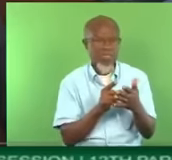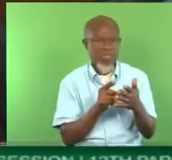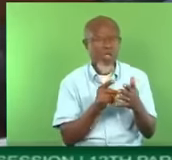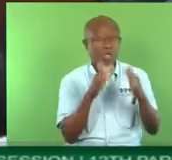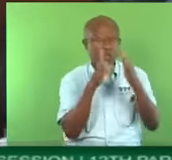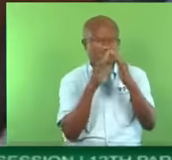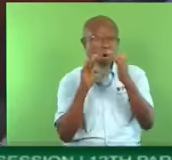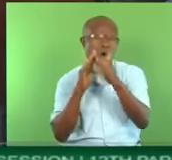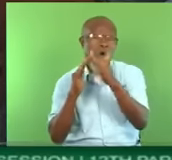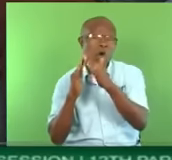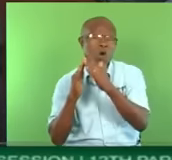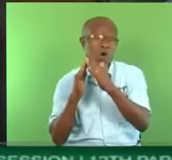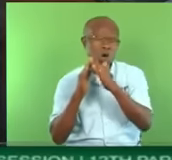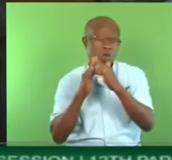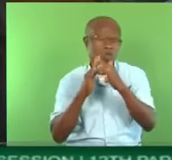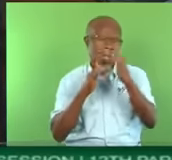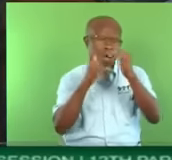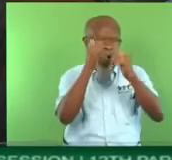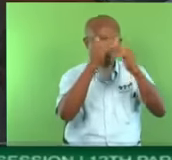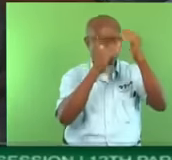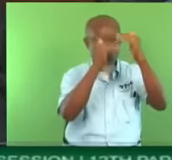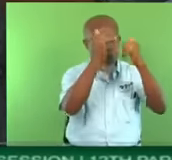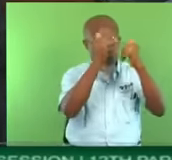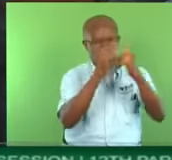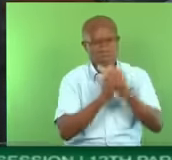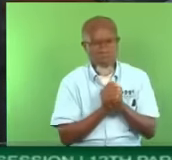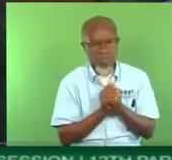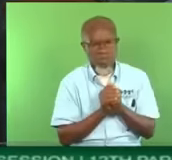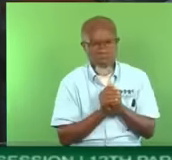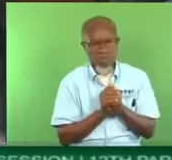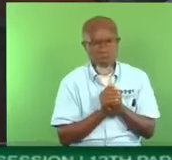what do you call housing estate in